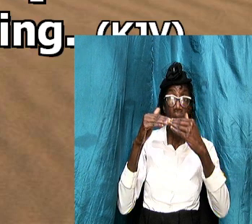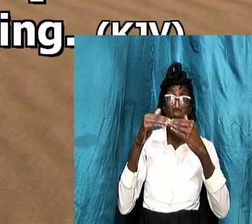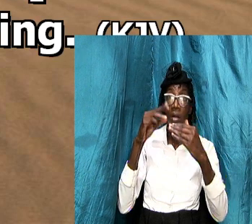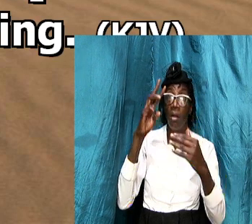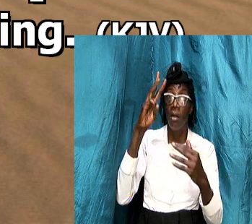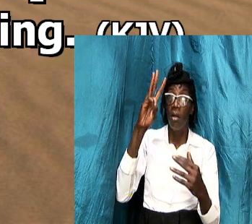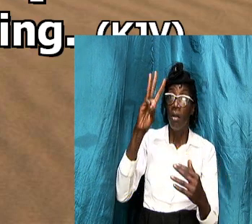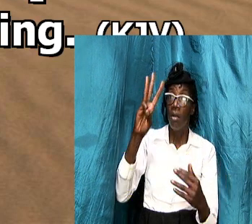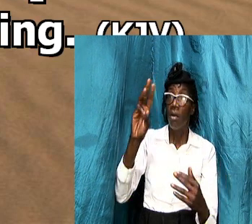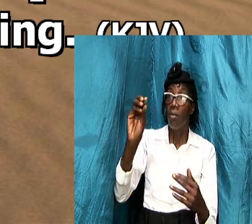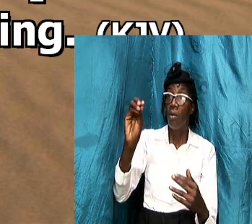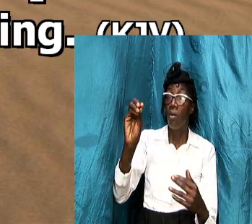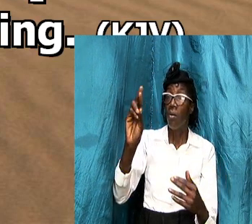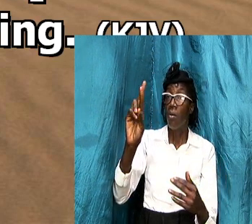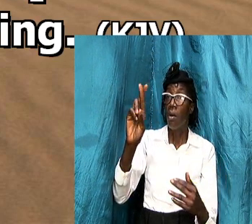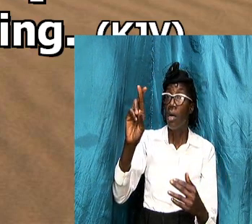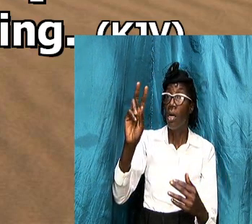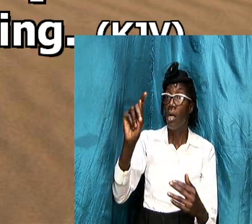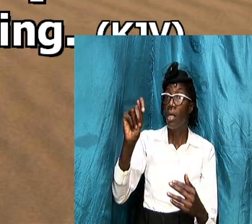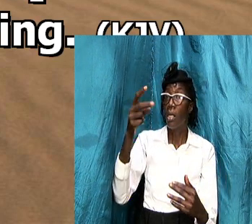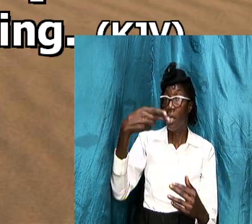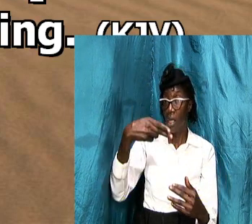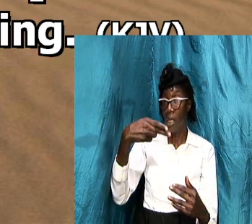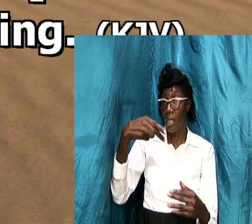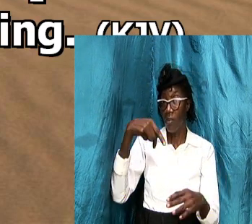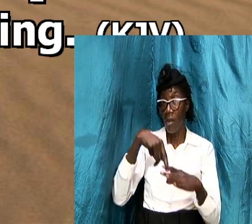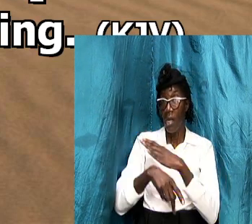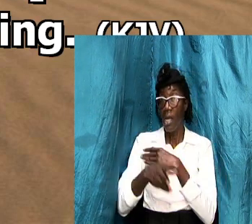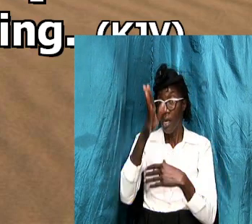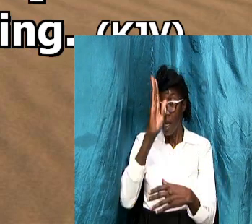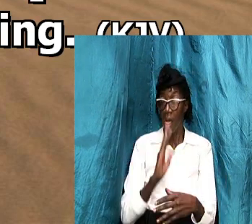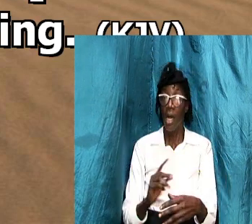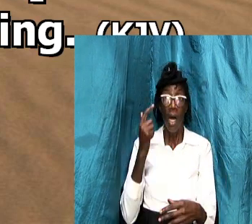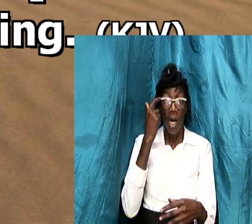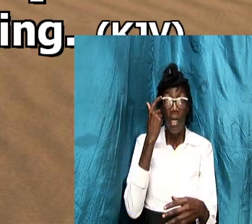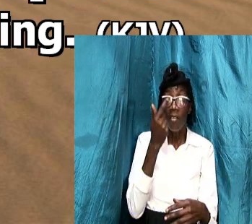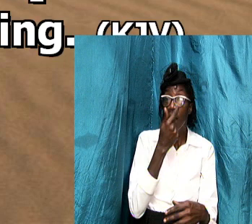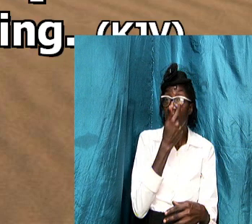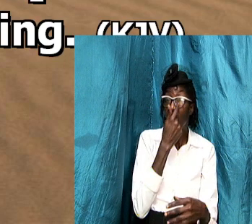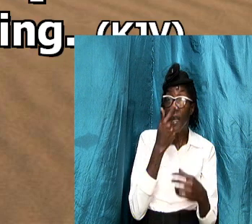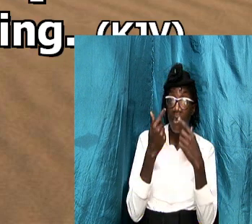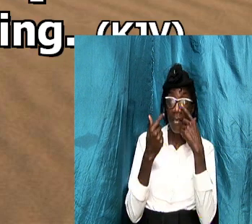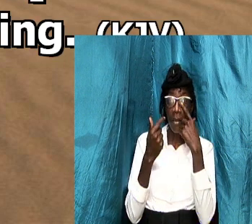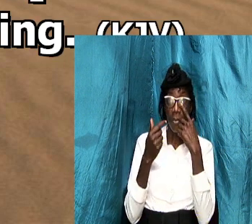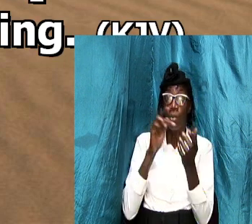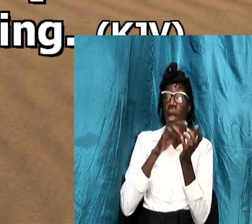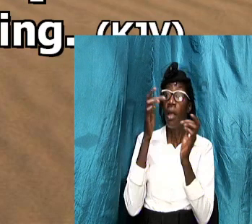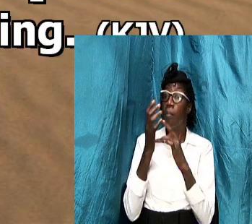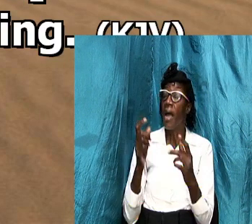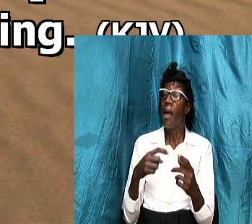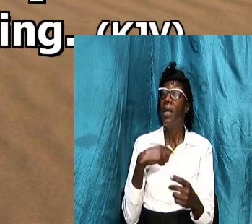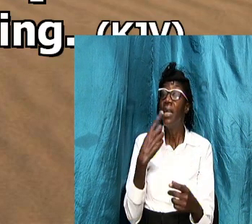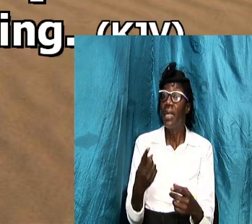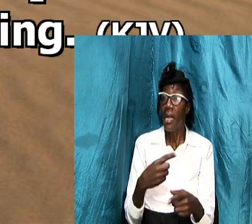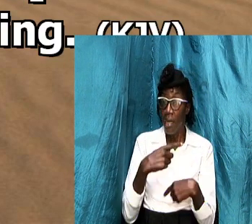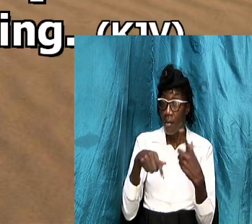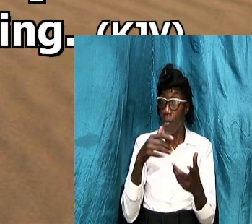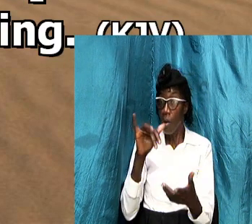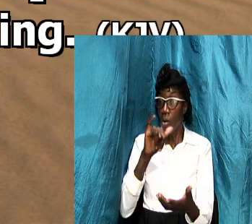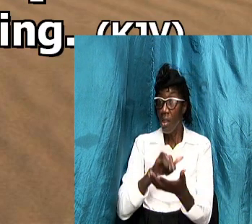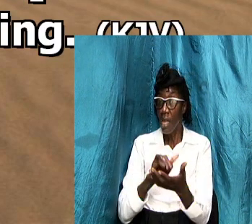started off with earlier first peter chapter 3 and verse 7 he dealt with that right it spoke to us having